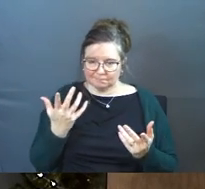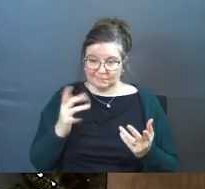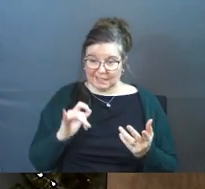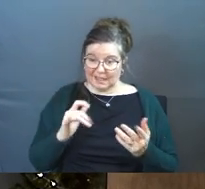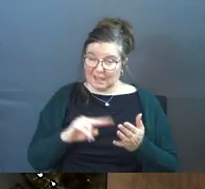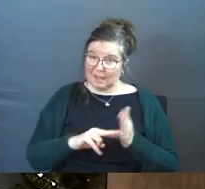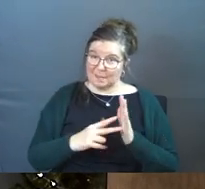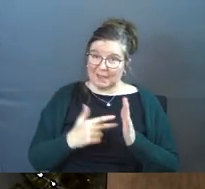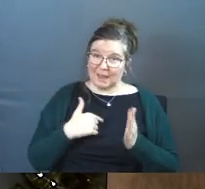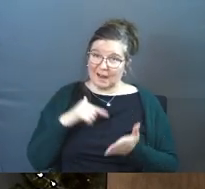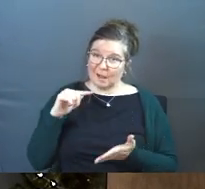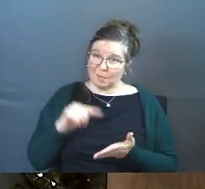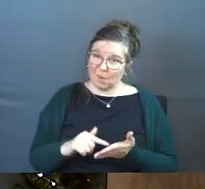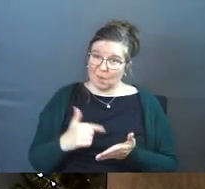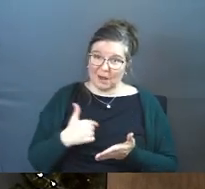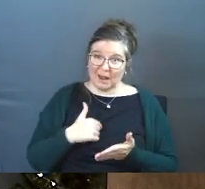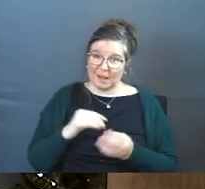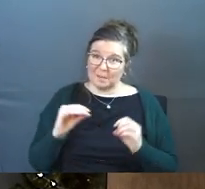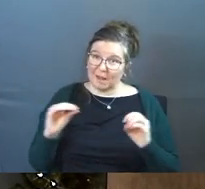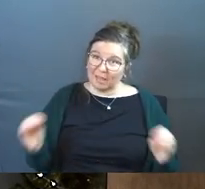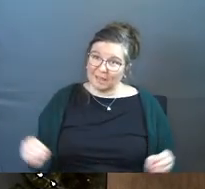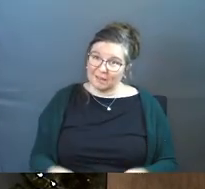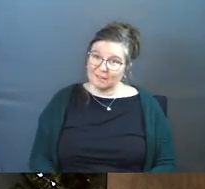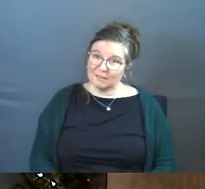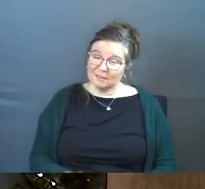does that mean I'm low and that I'm nothing